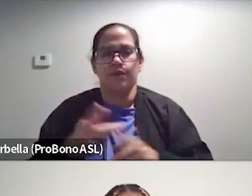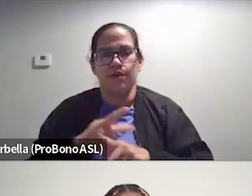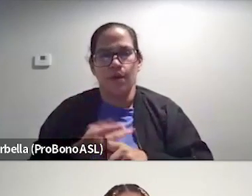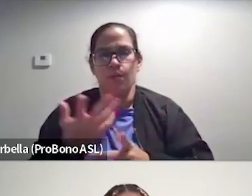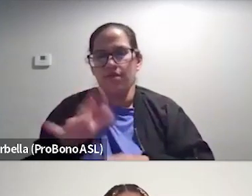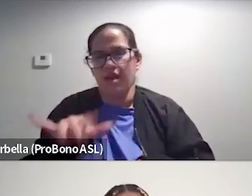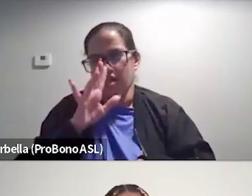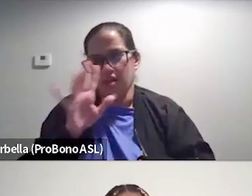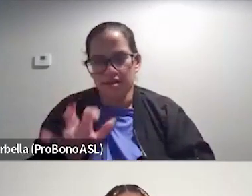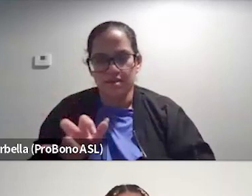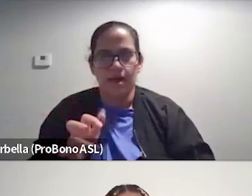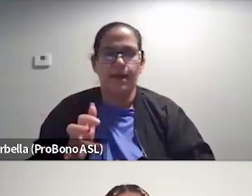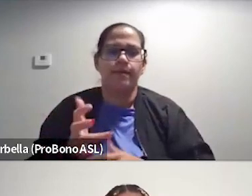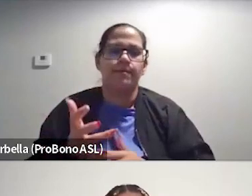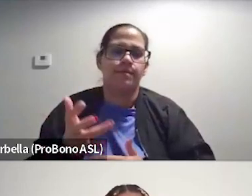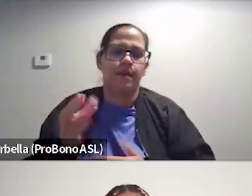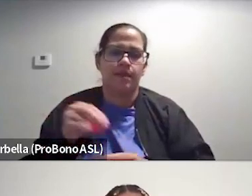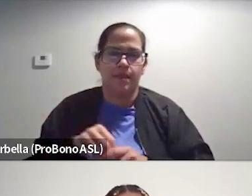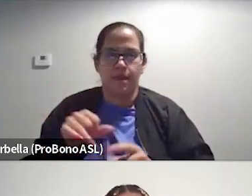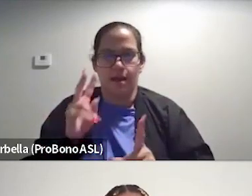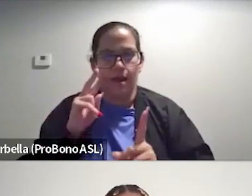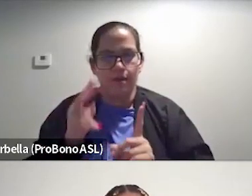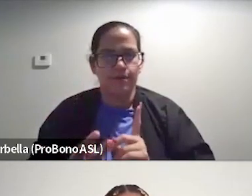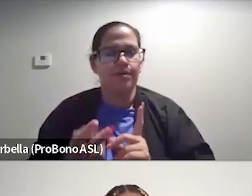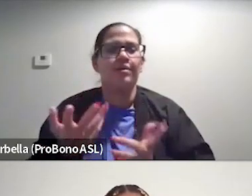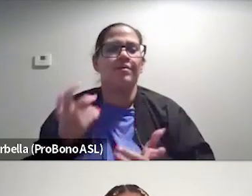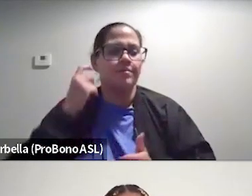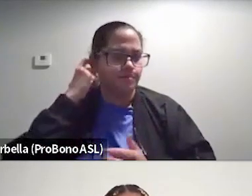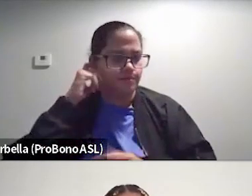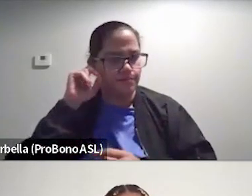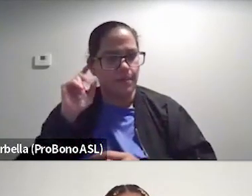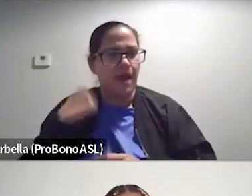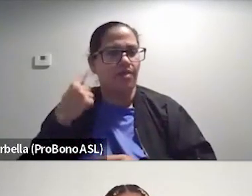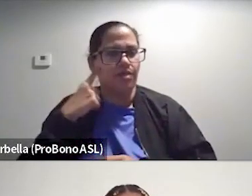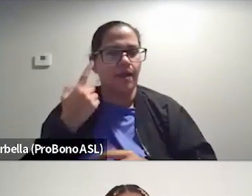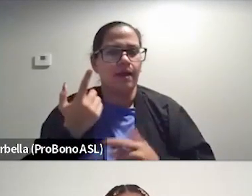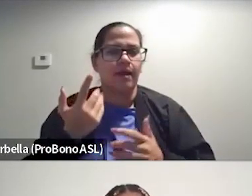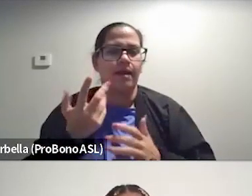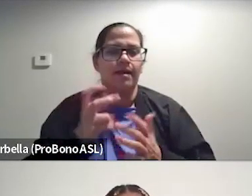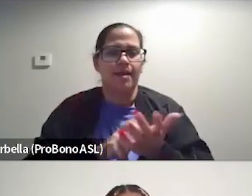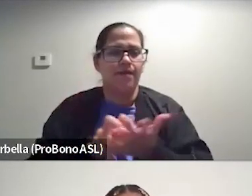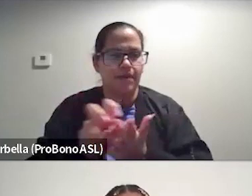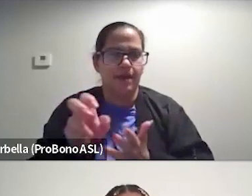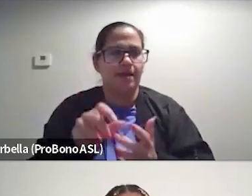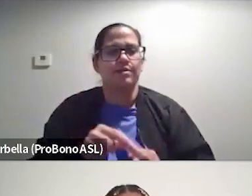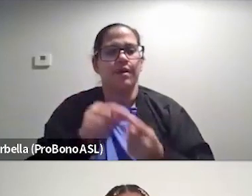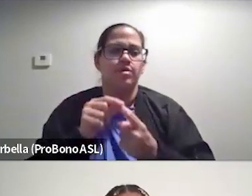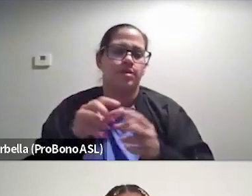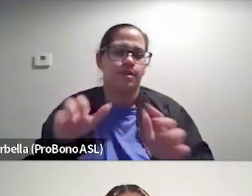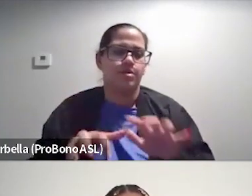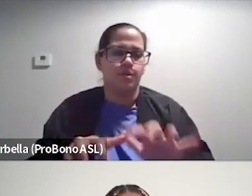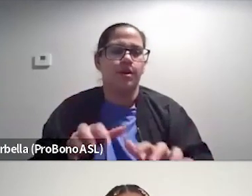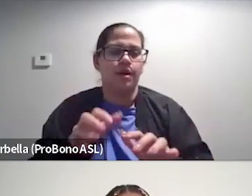like what that looks like in that avenue. But, you know, I think navigating, especially doing